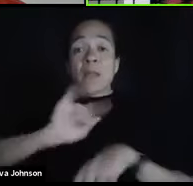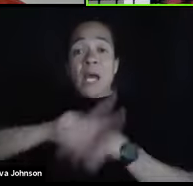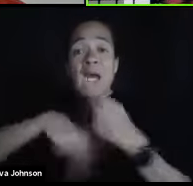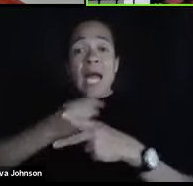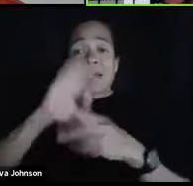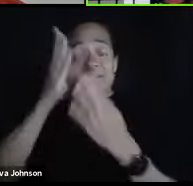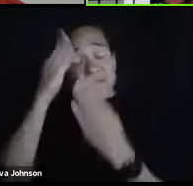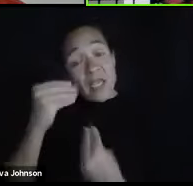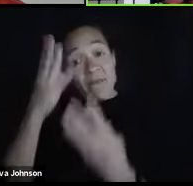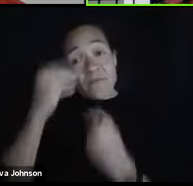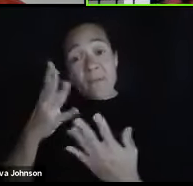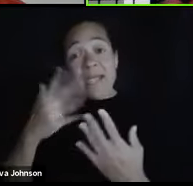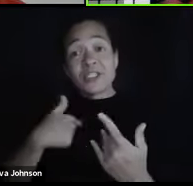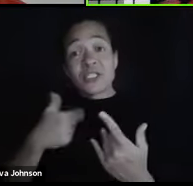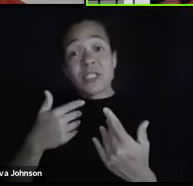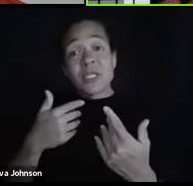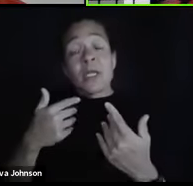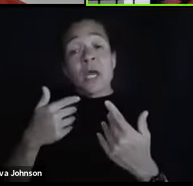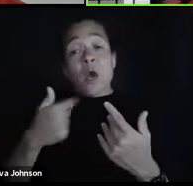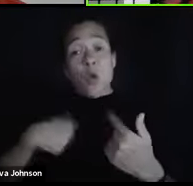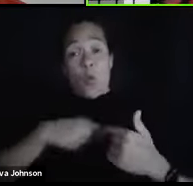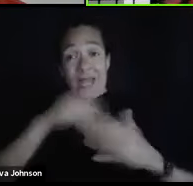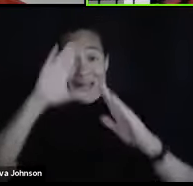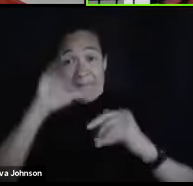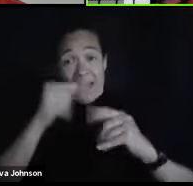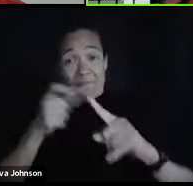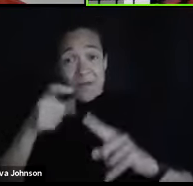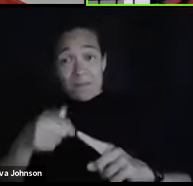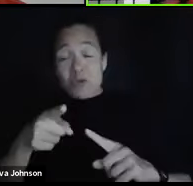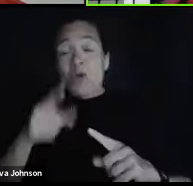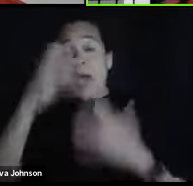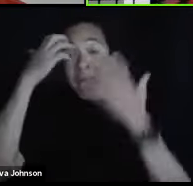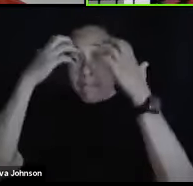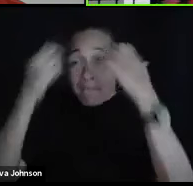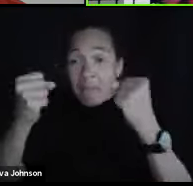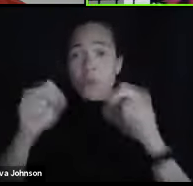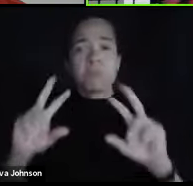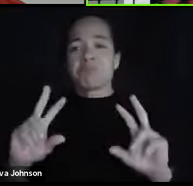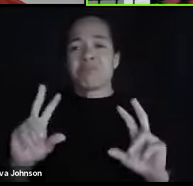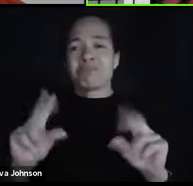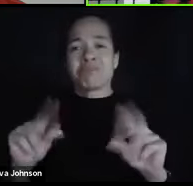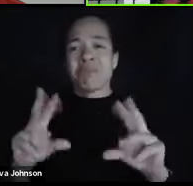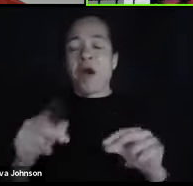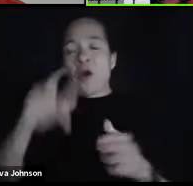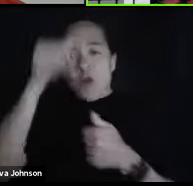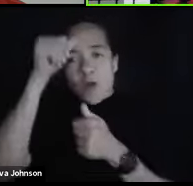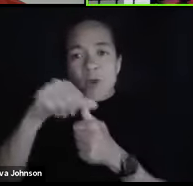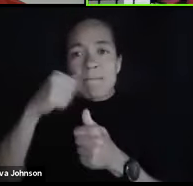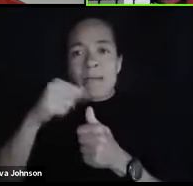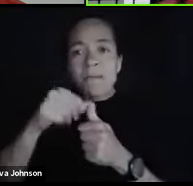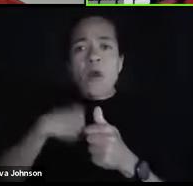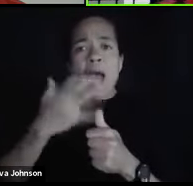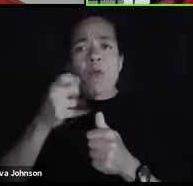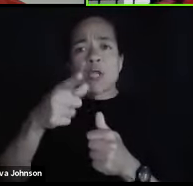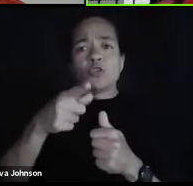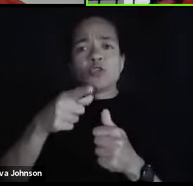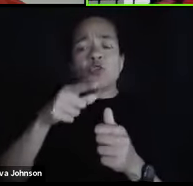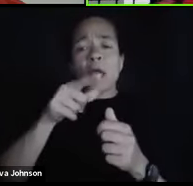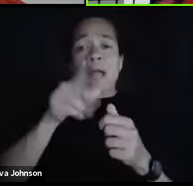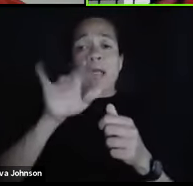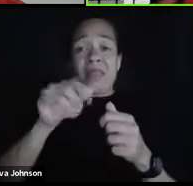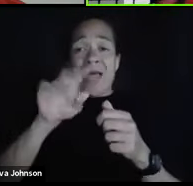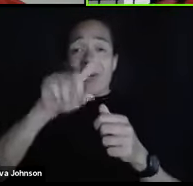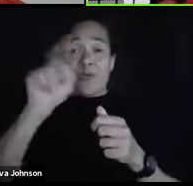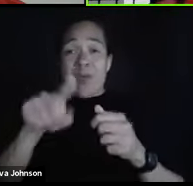not just memory. Remember I said I want you to be able to read a question, read a scenario, and based on the